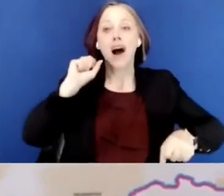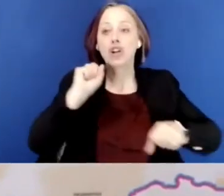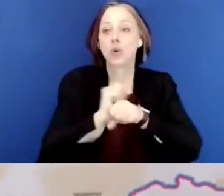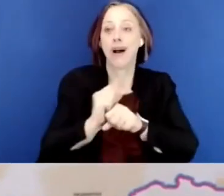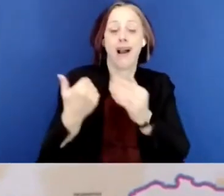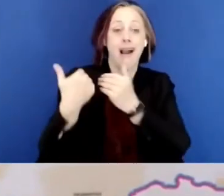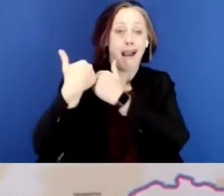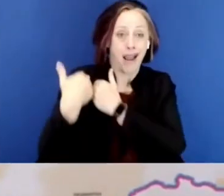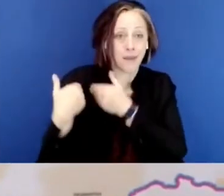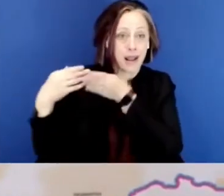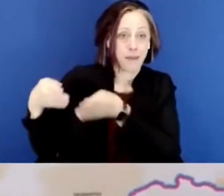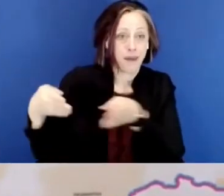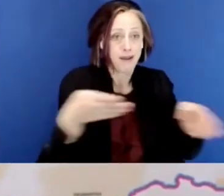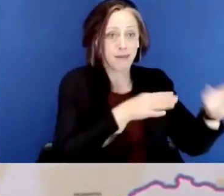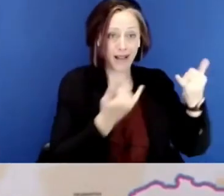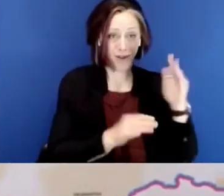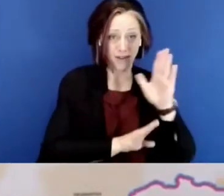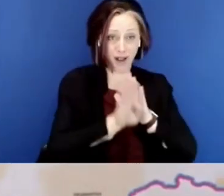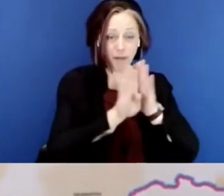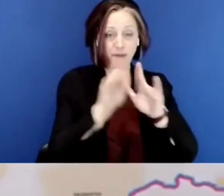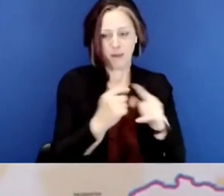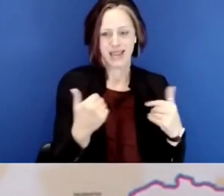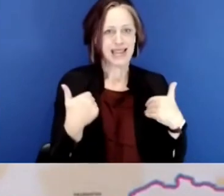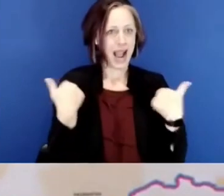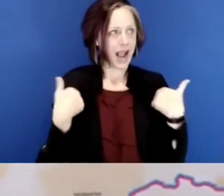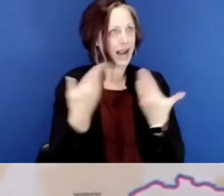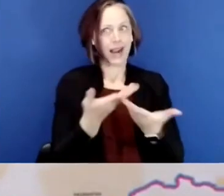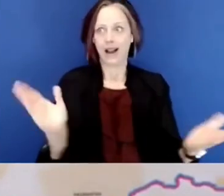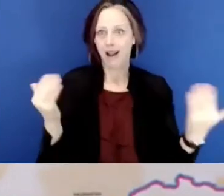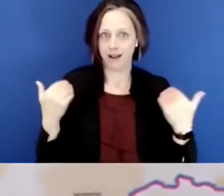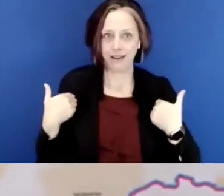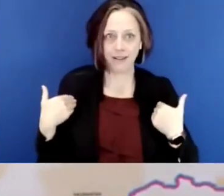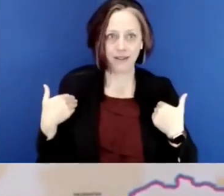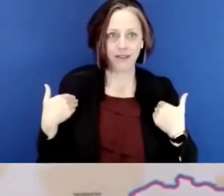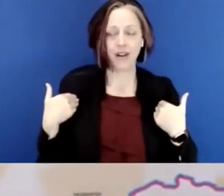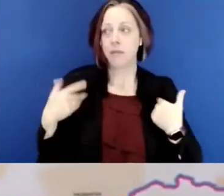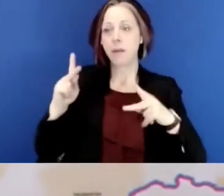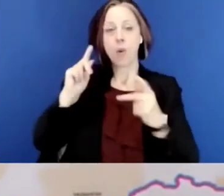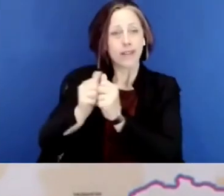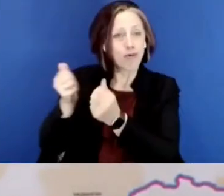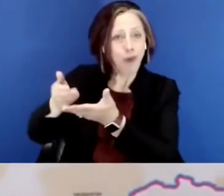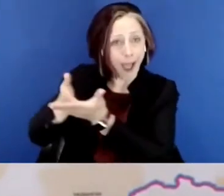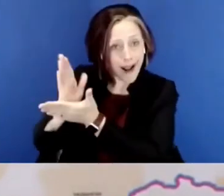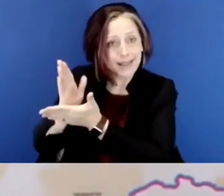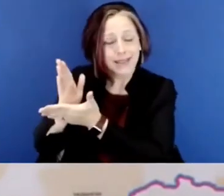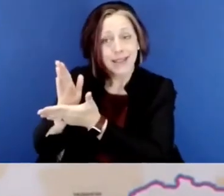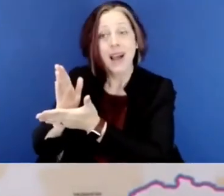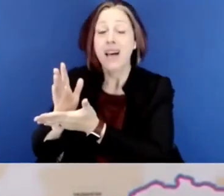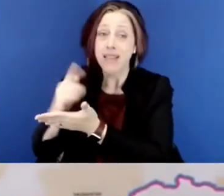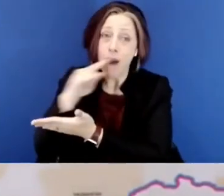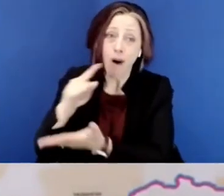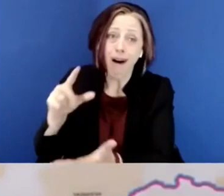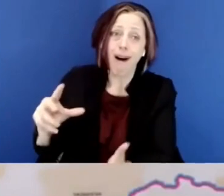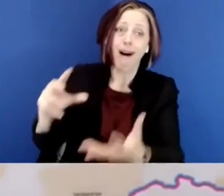and there is actual accountability mechanisms being developed by, by young people, um, by the rights holders